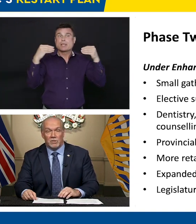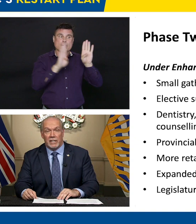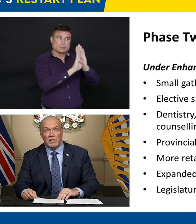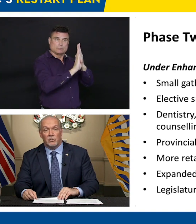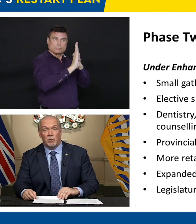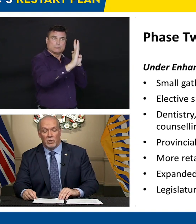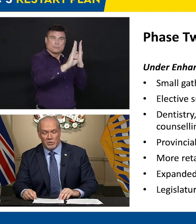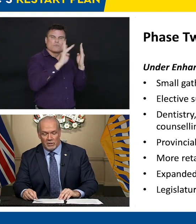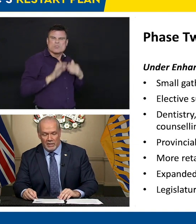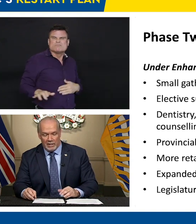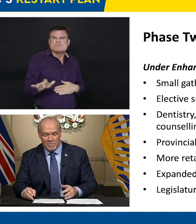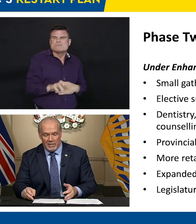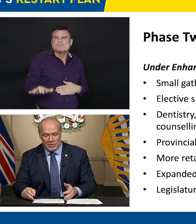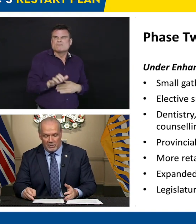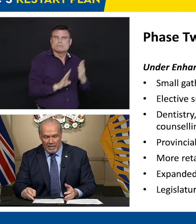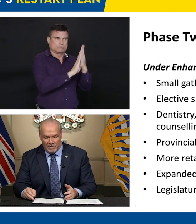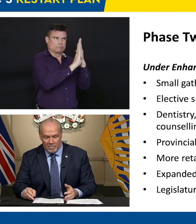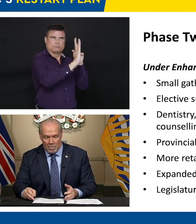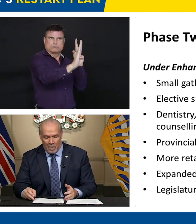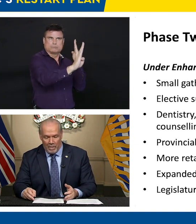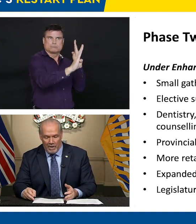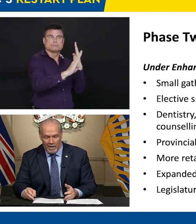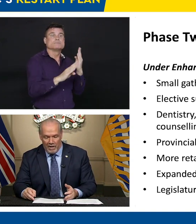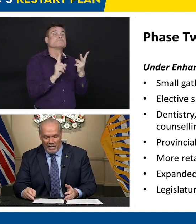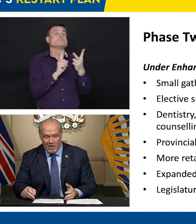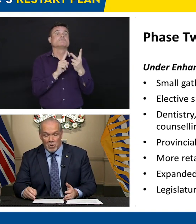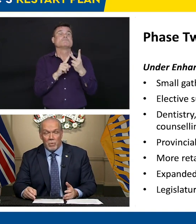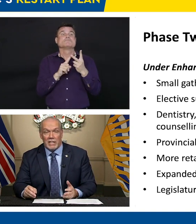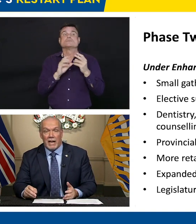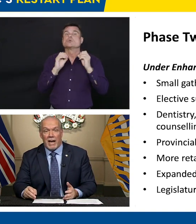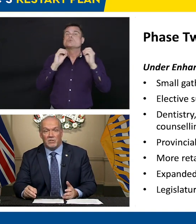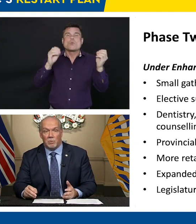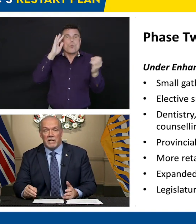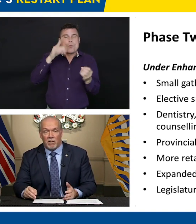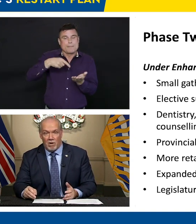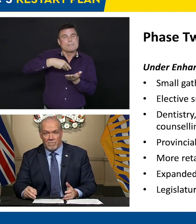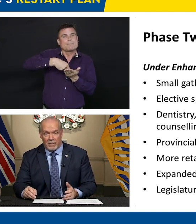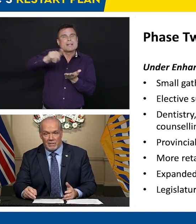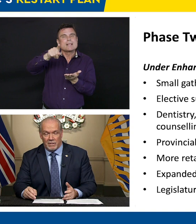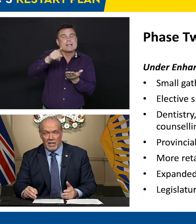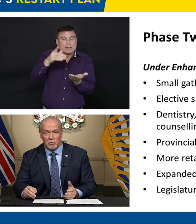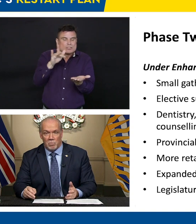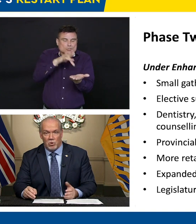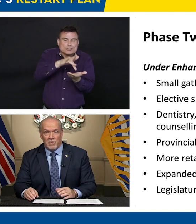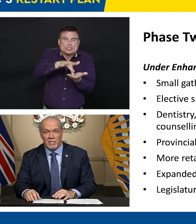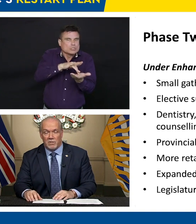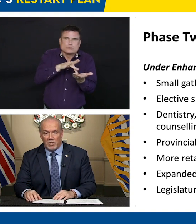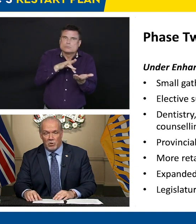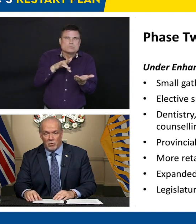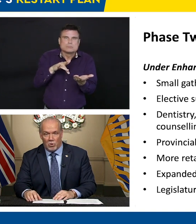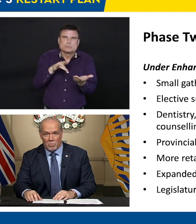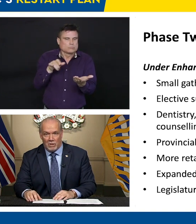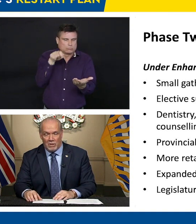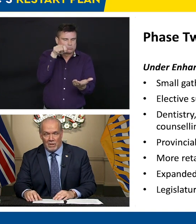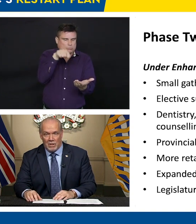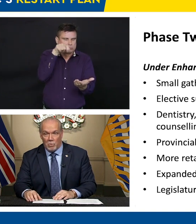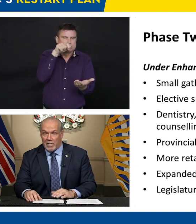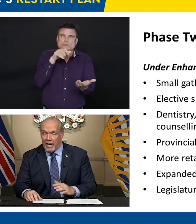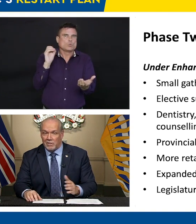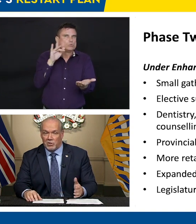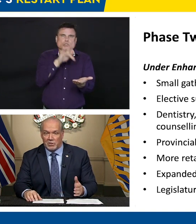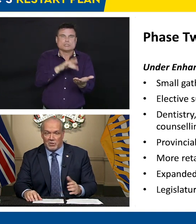that workers and consumers can feel safe. Everybody has to be confident as we move into the new normal.